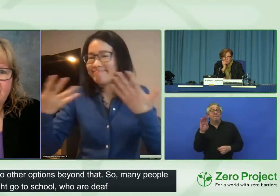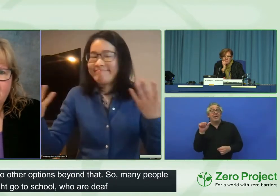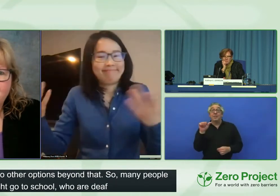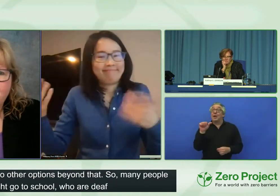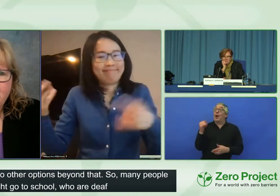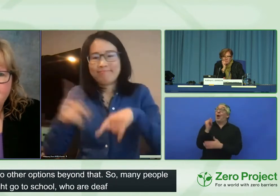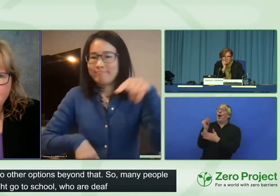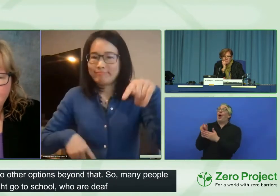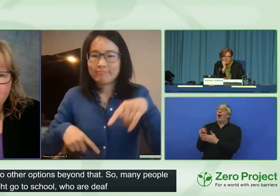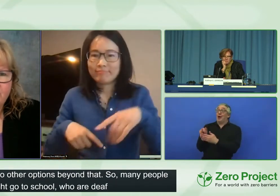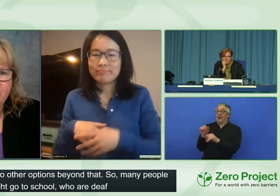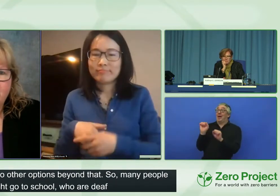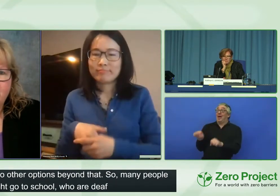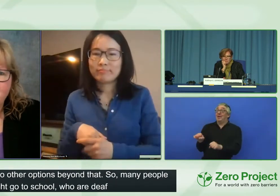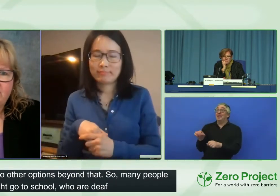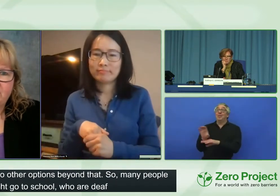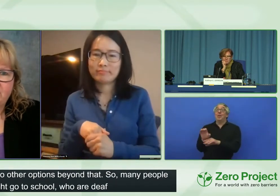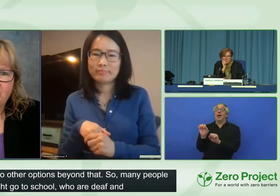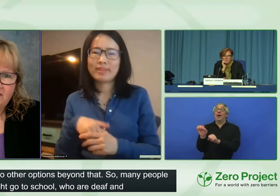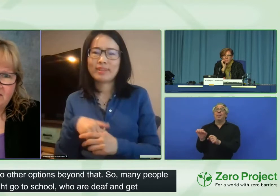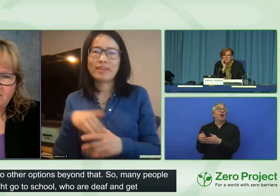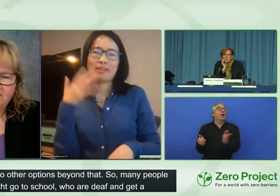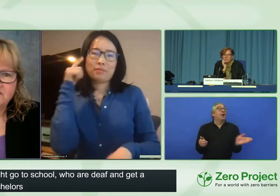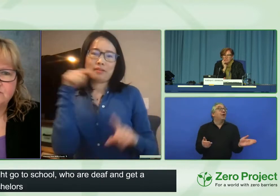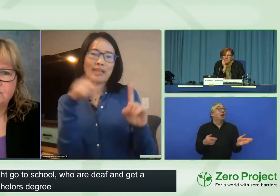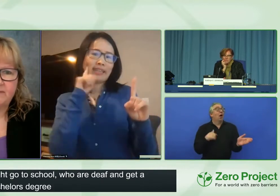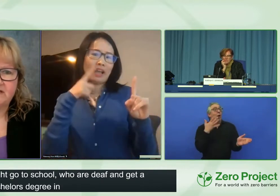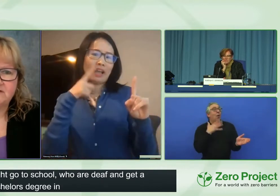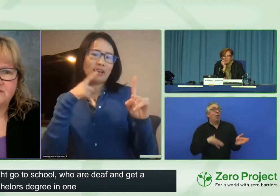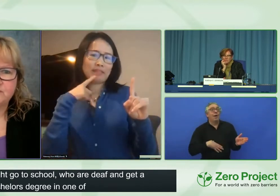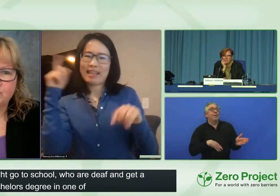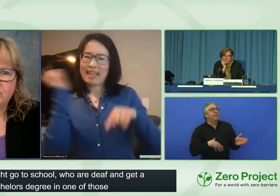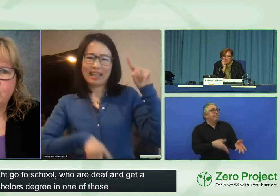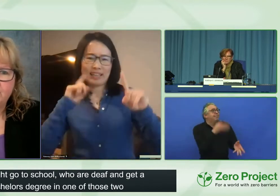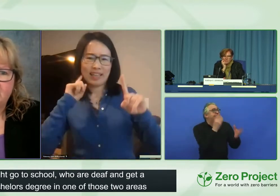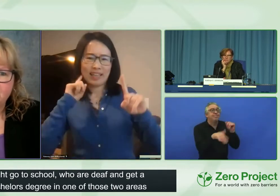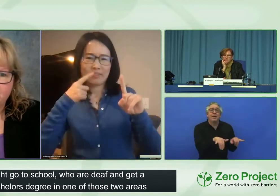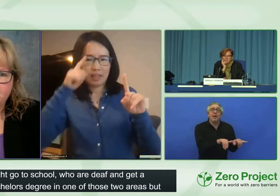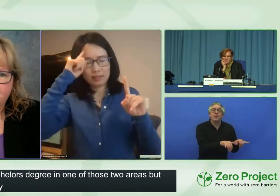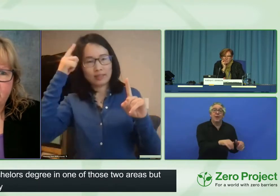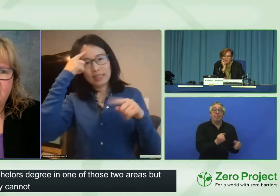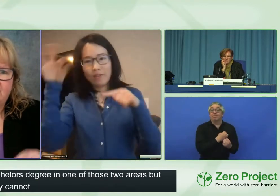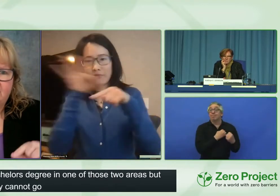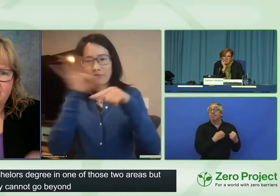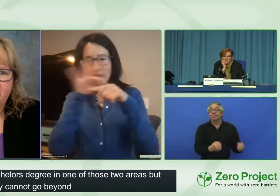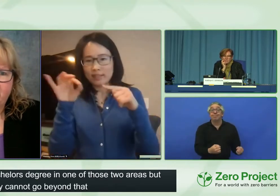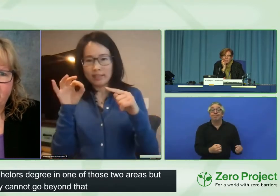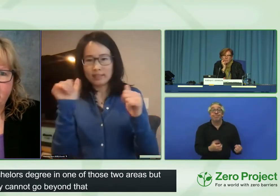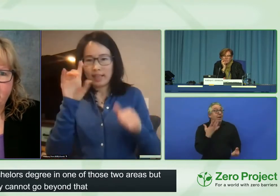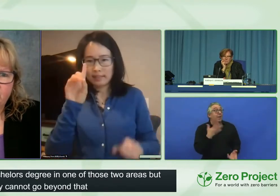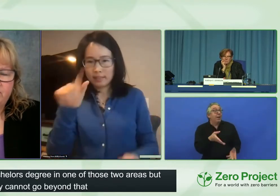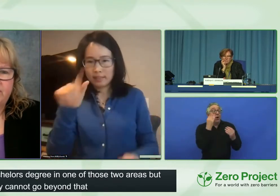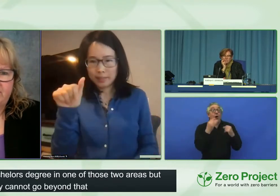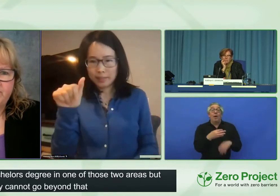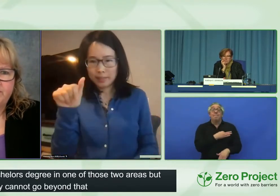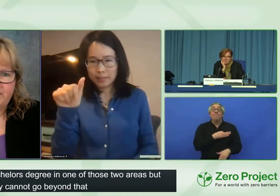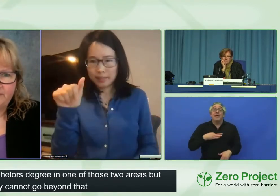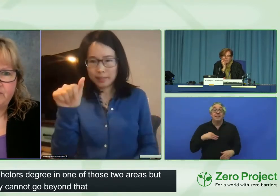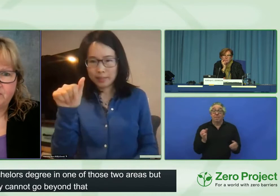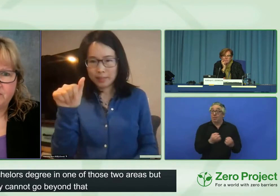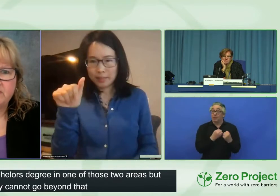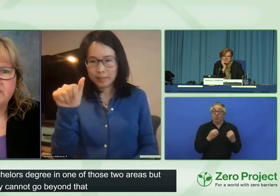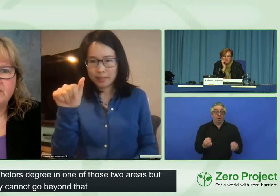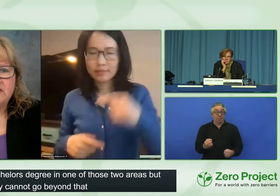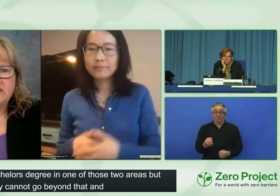that. They couldn't become a doctor or an engineer or anything of that sort, because there's only one master's degree that's even available for deaf